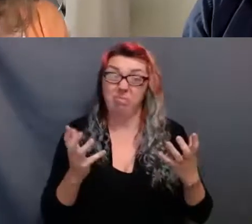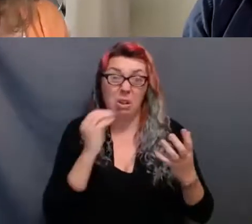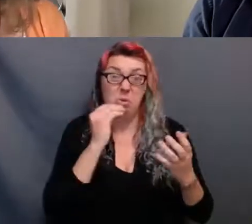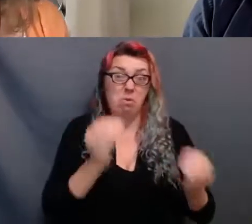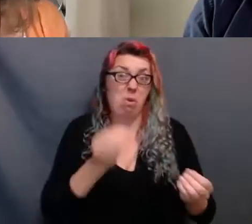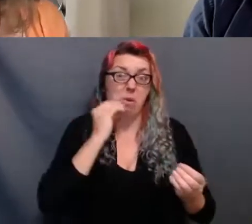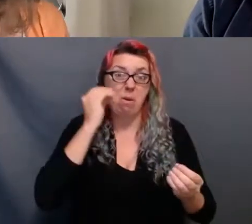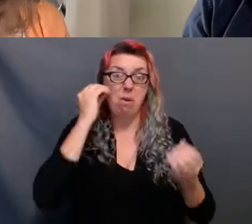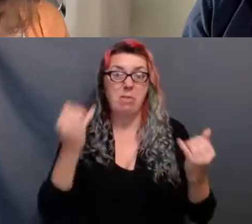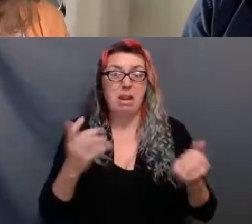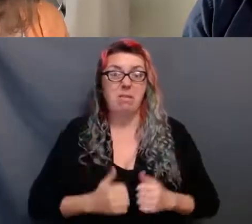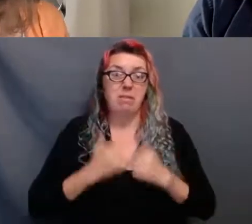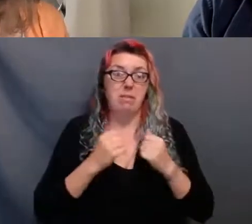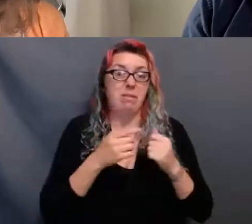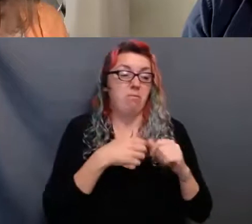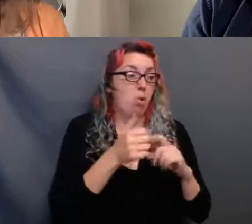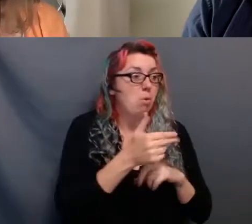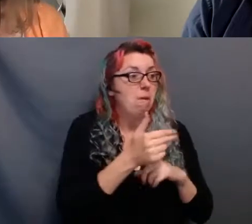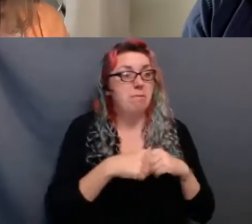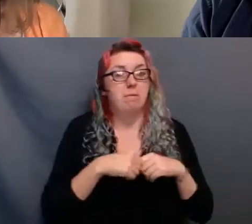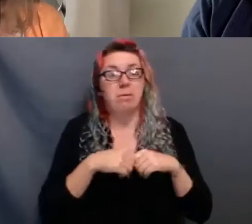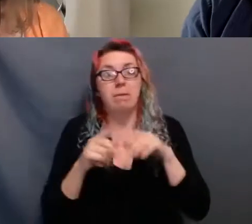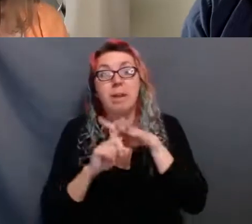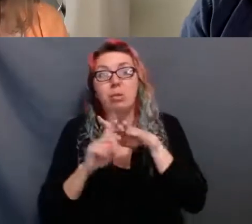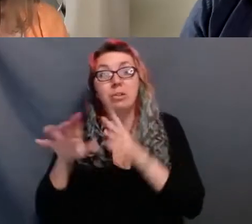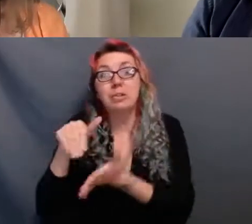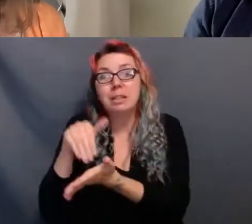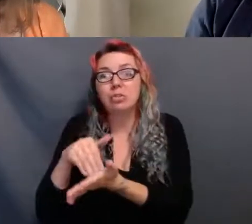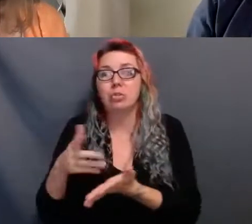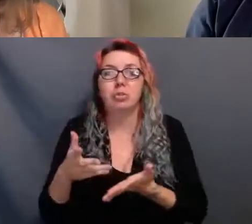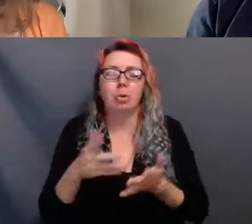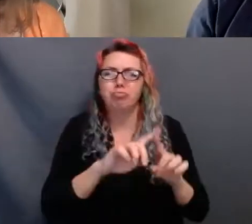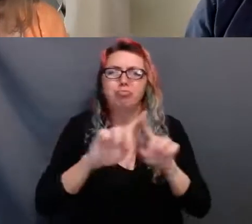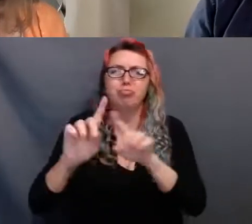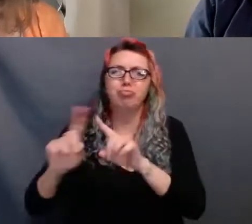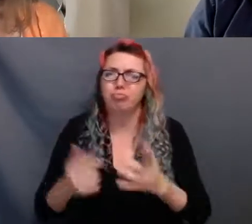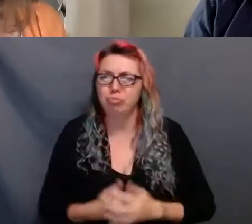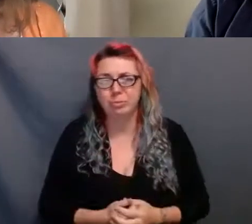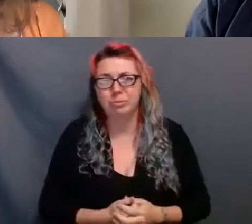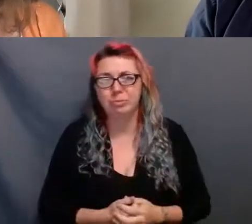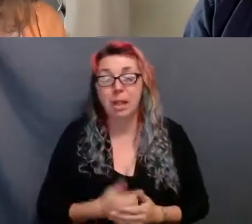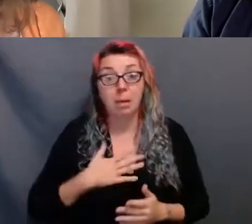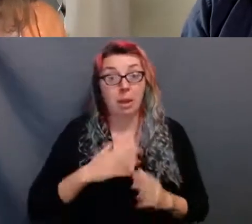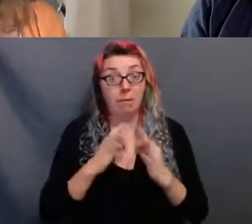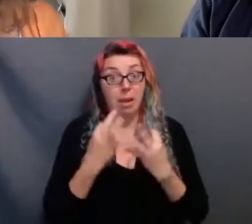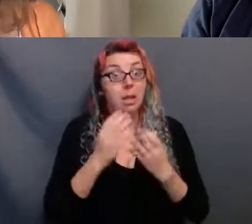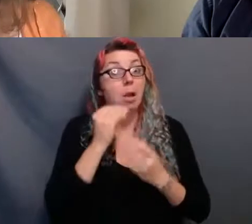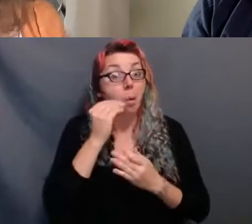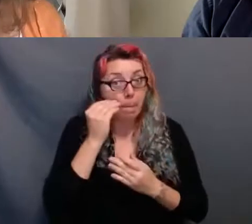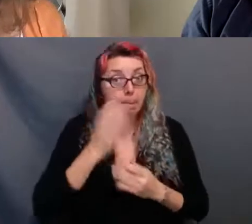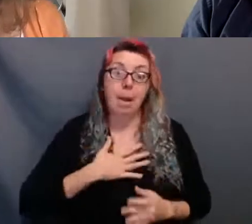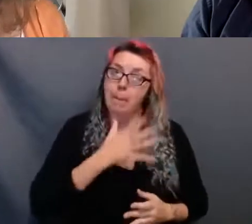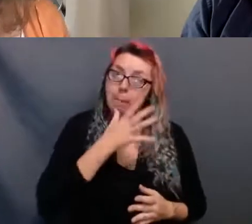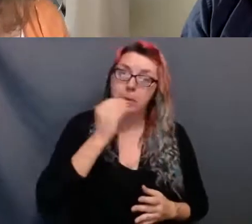evac centres, campgrounds and community halls. My family home, my mother's home and